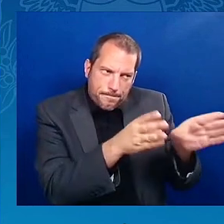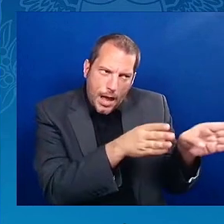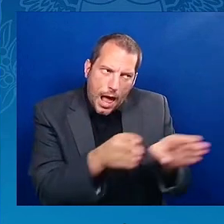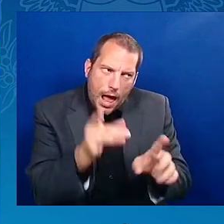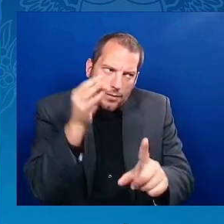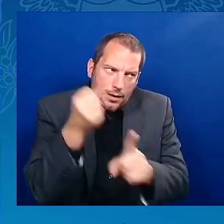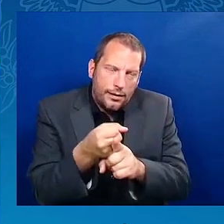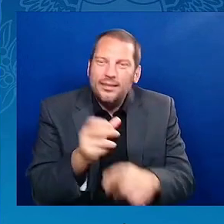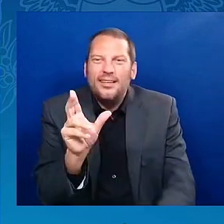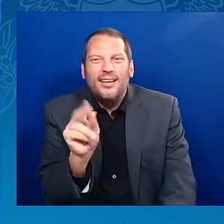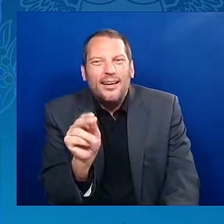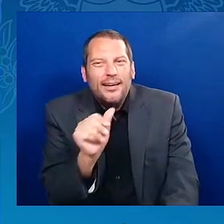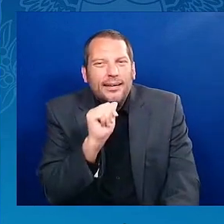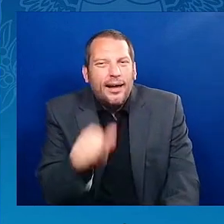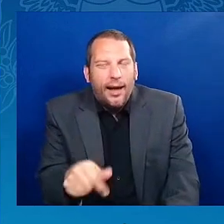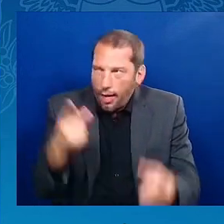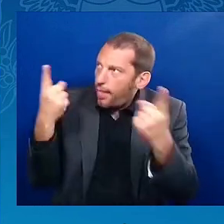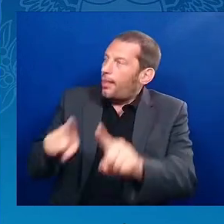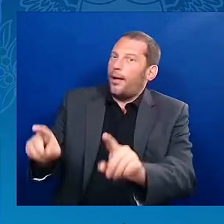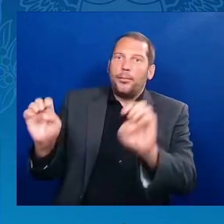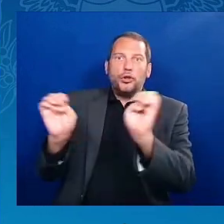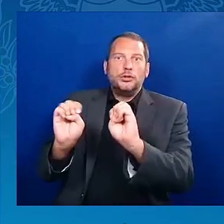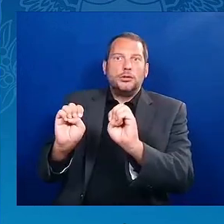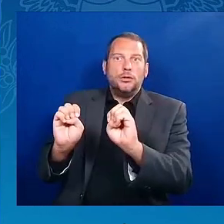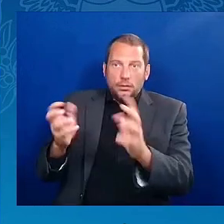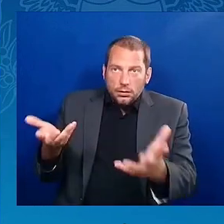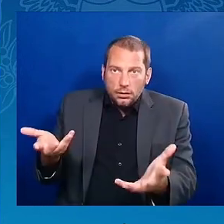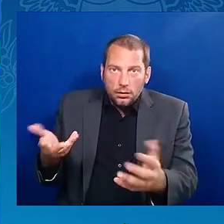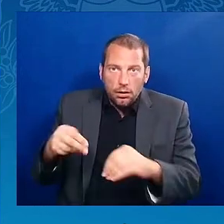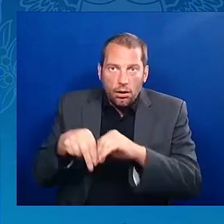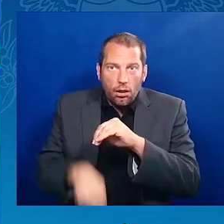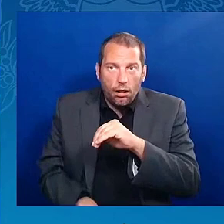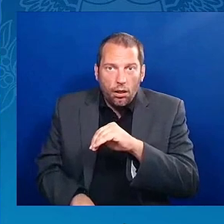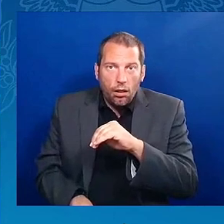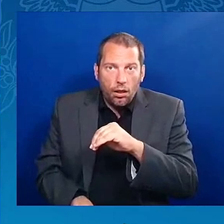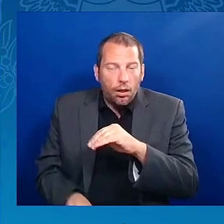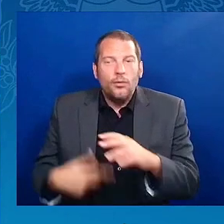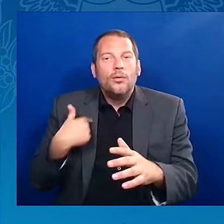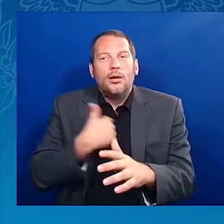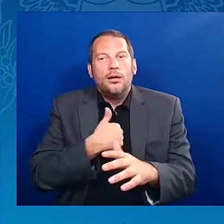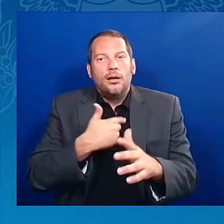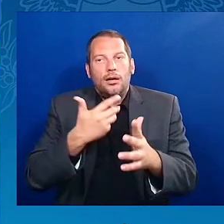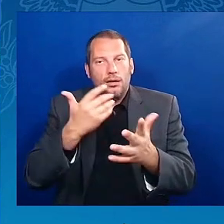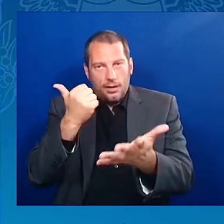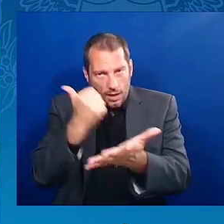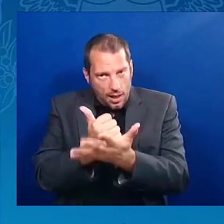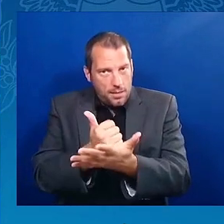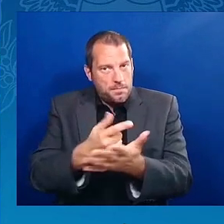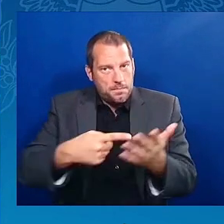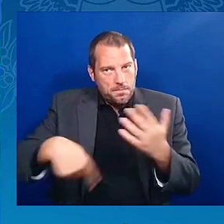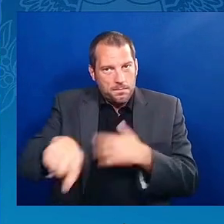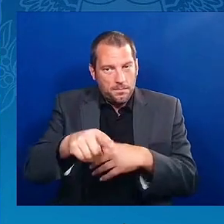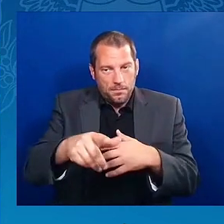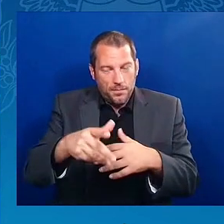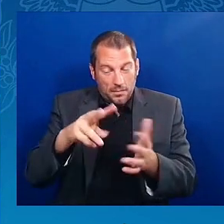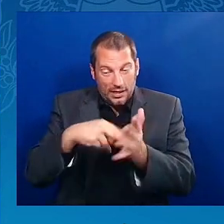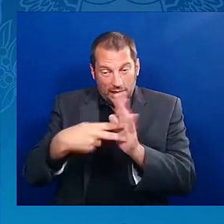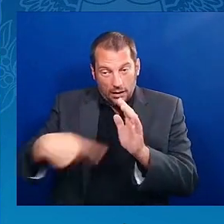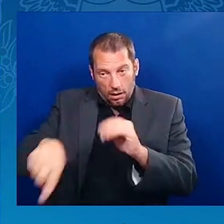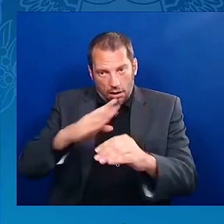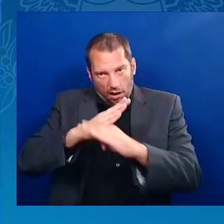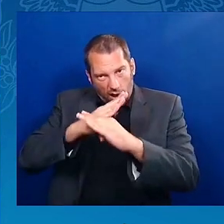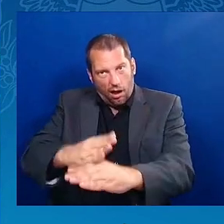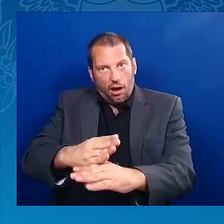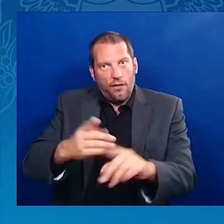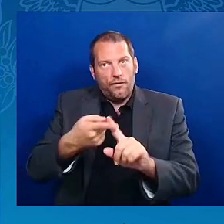accumulate all these medical bills, and it sets them back. As it is, think about the nature of the person we're talking about.